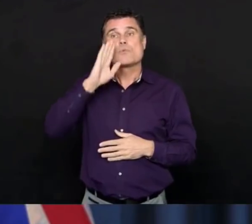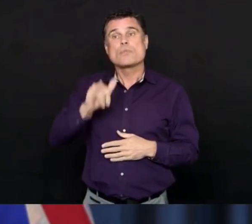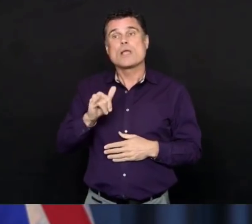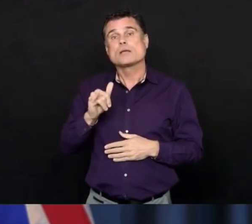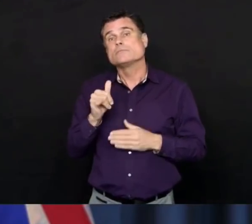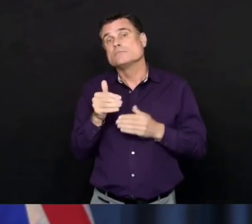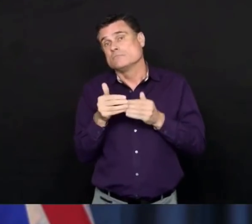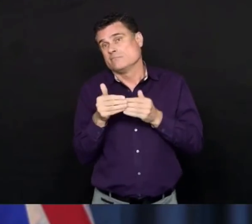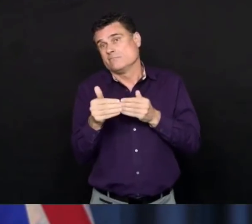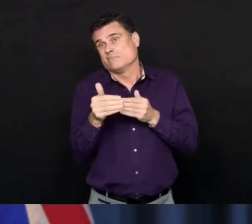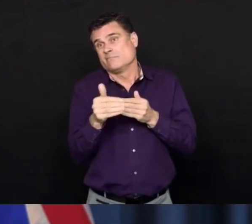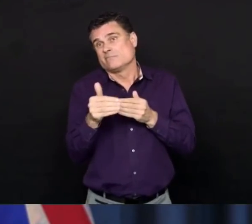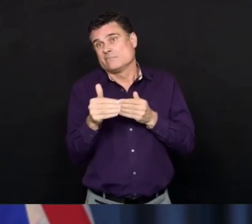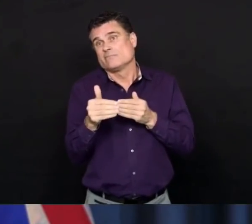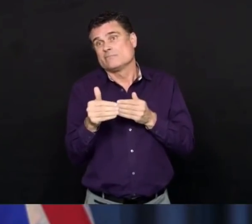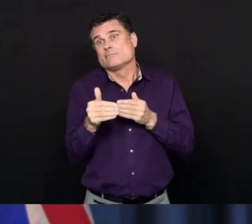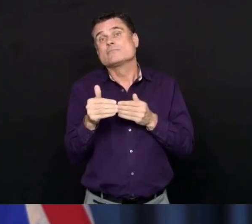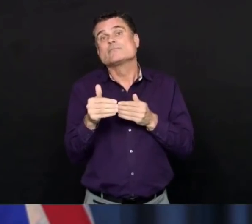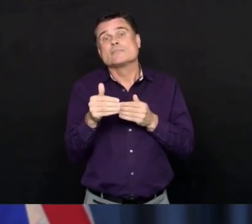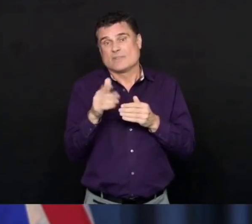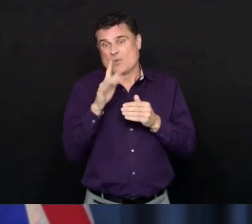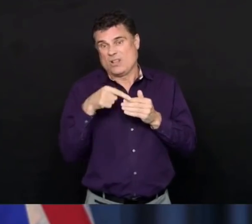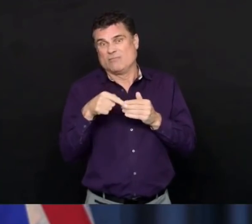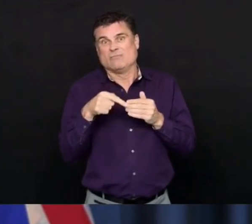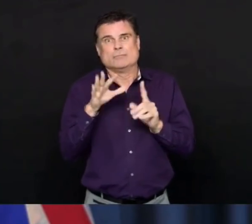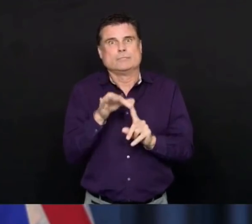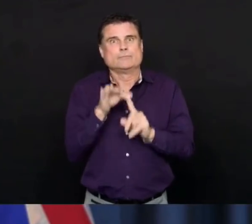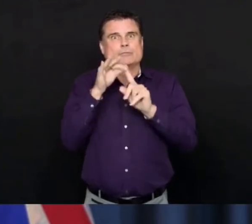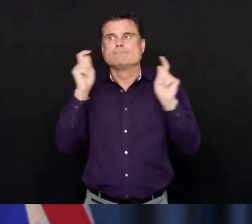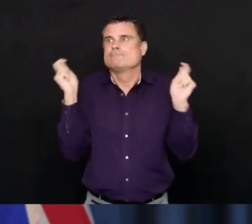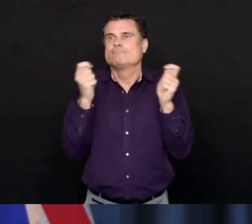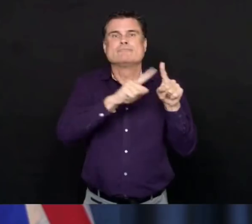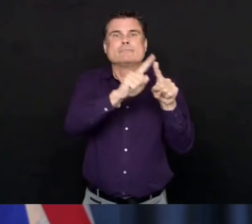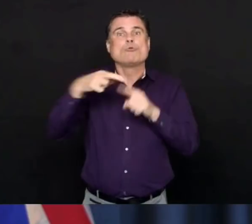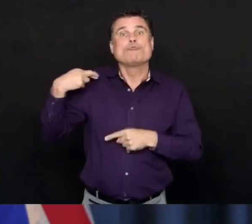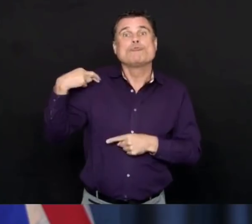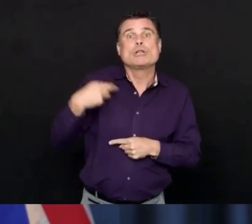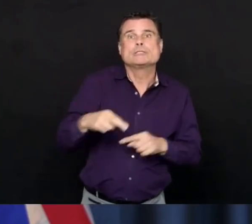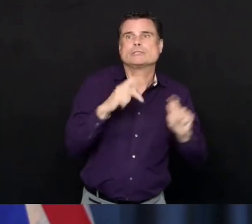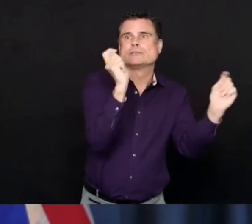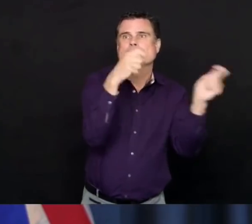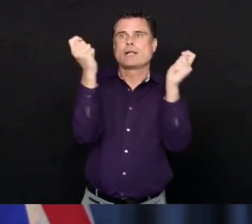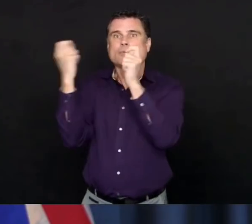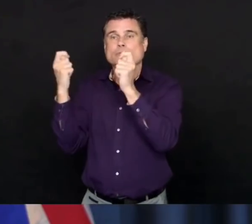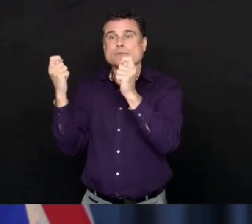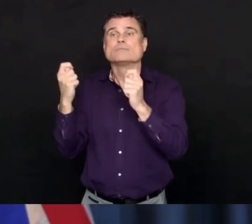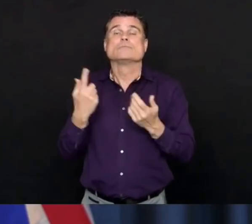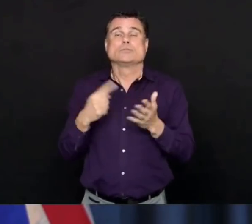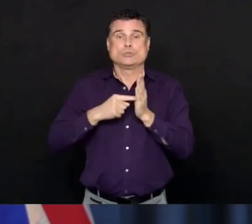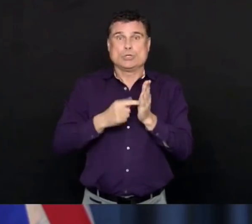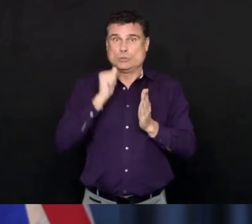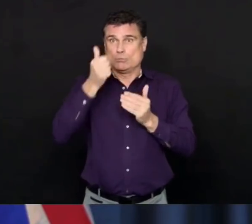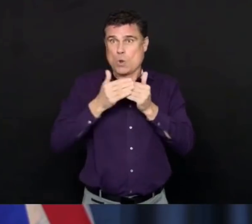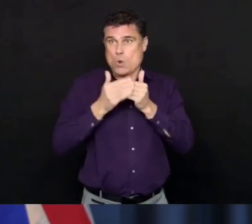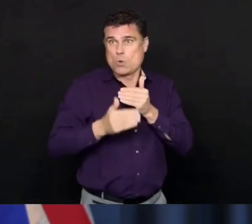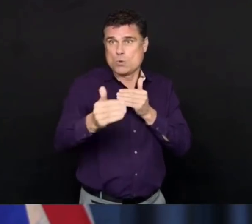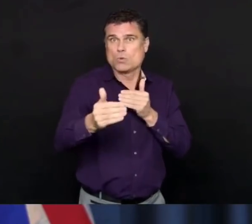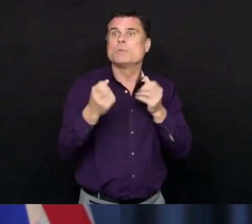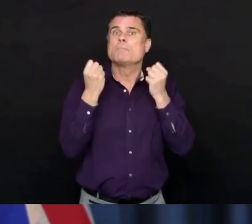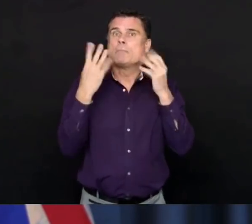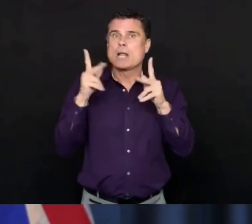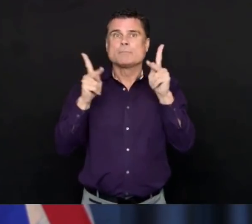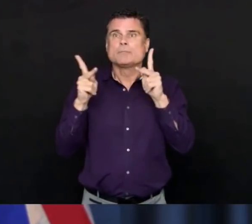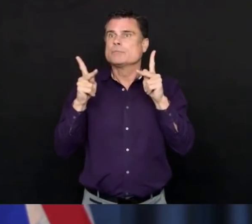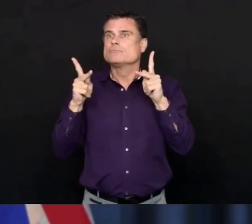tomorrow, really, and in the coming days, and many of us, millions around the world of many faiths will be celebrating these major